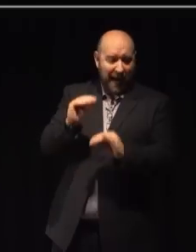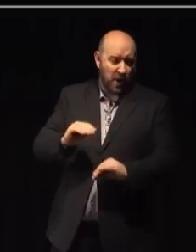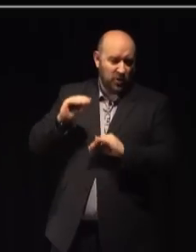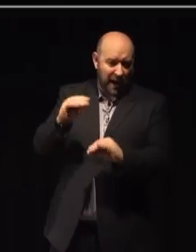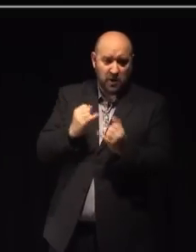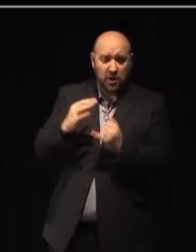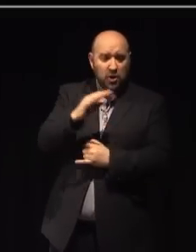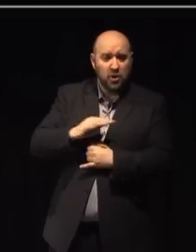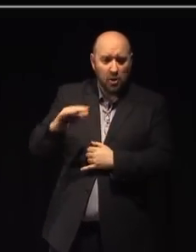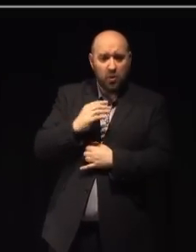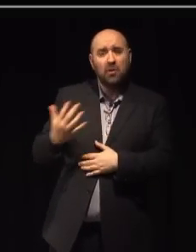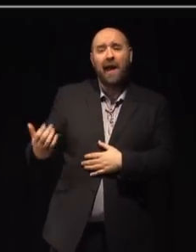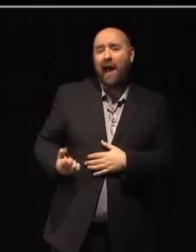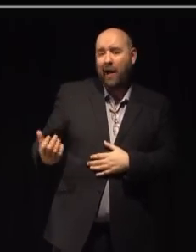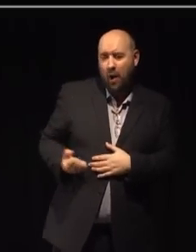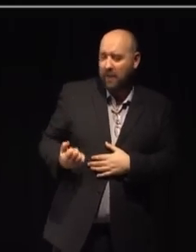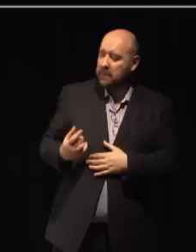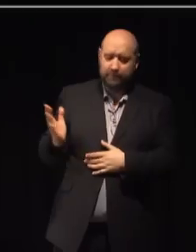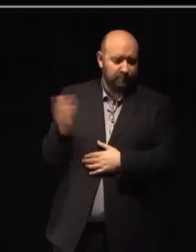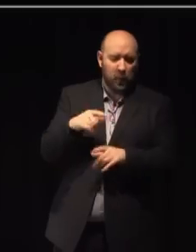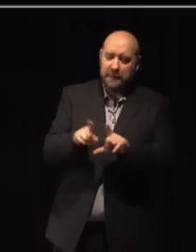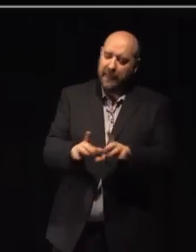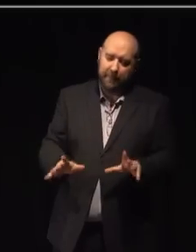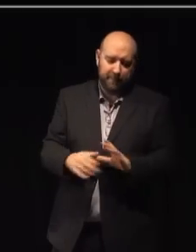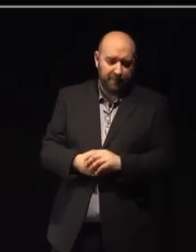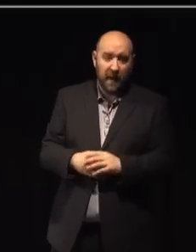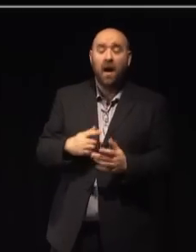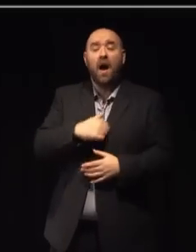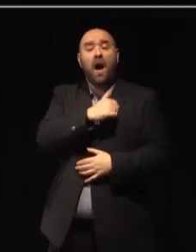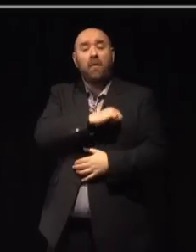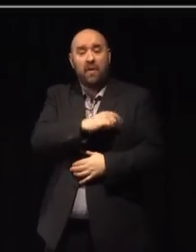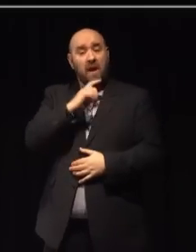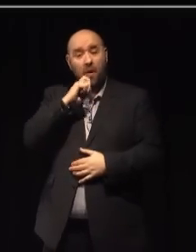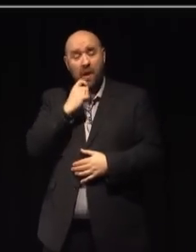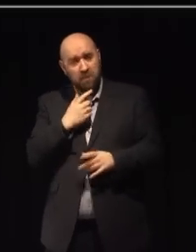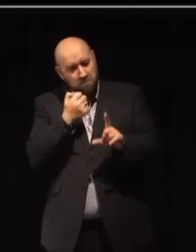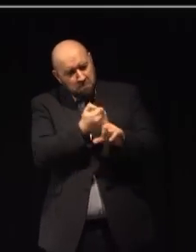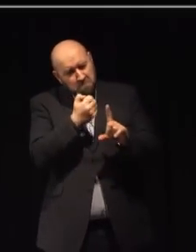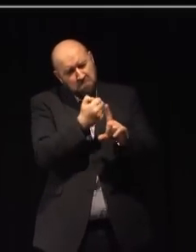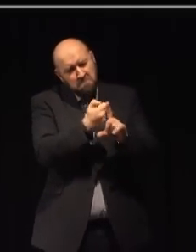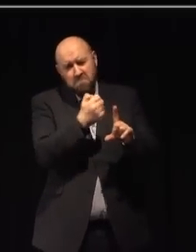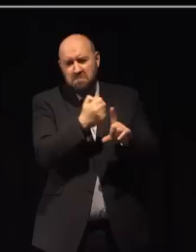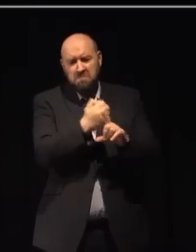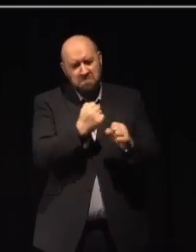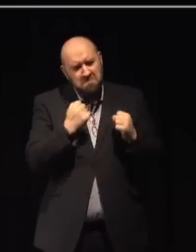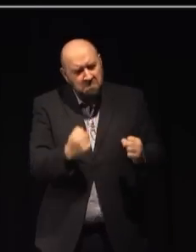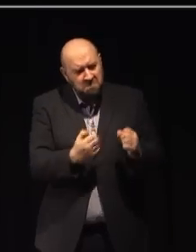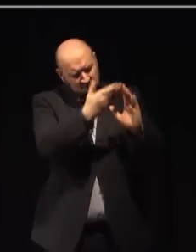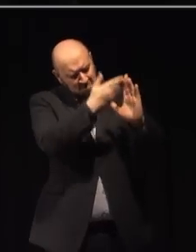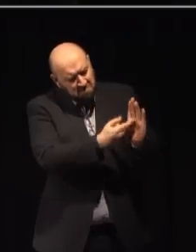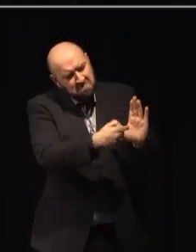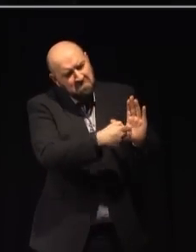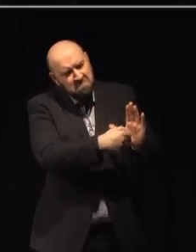socially and economically. I promise you that I will be making this case as strongly as I possibly can.